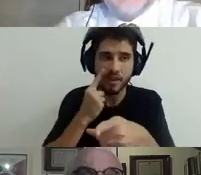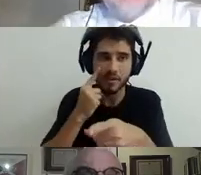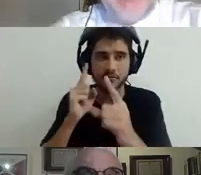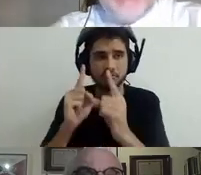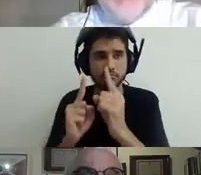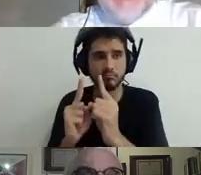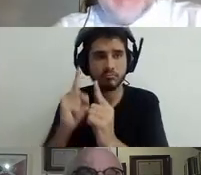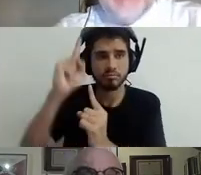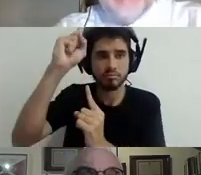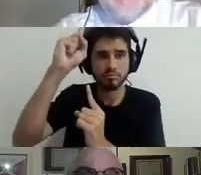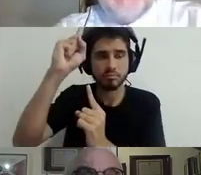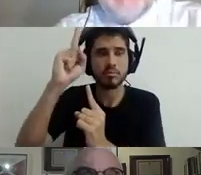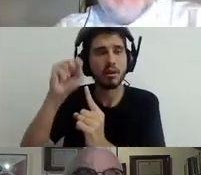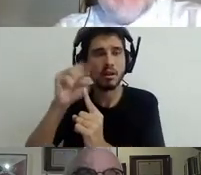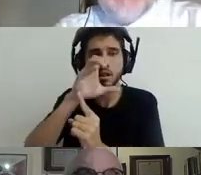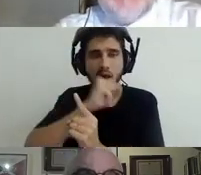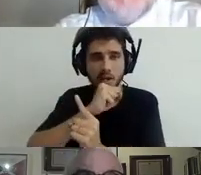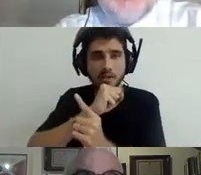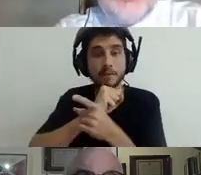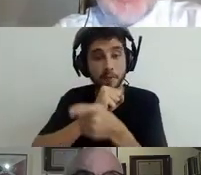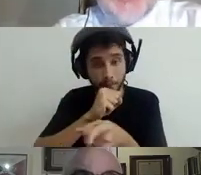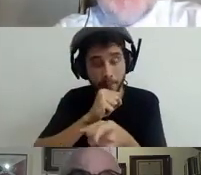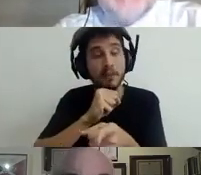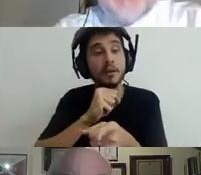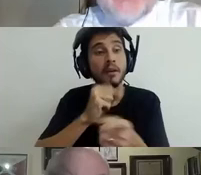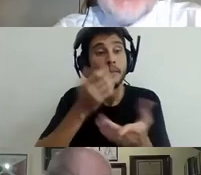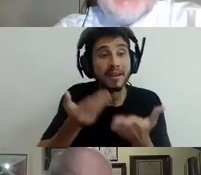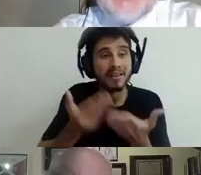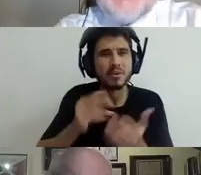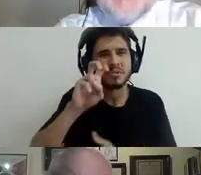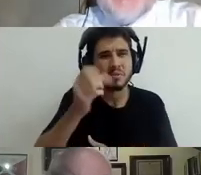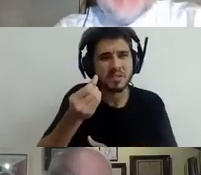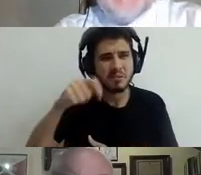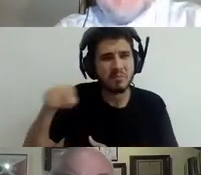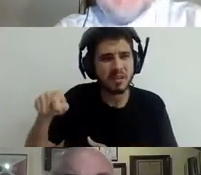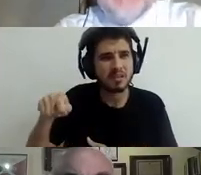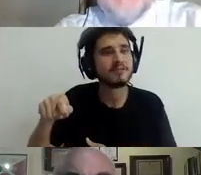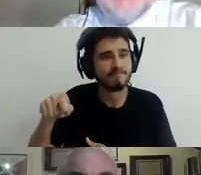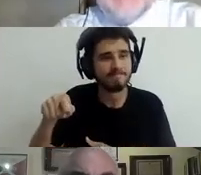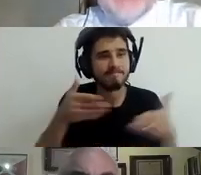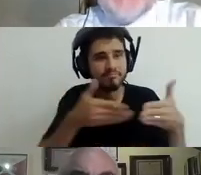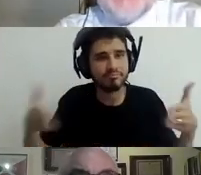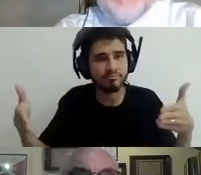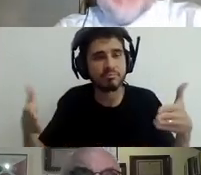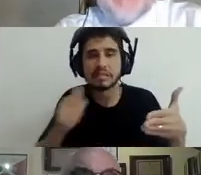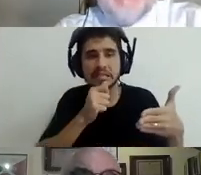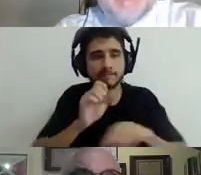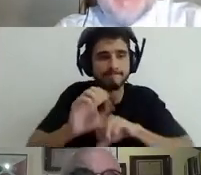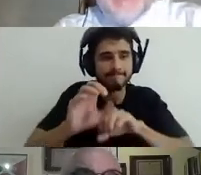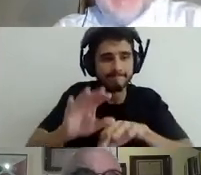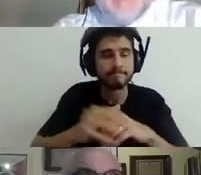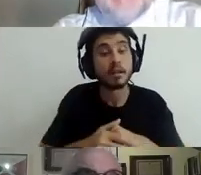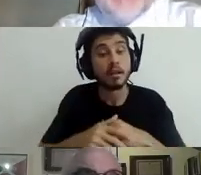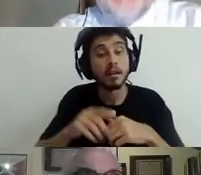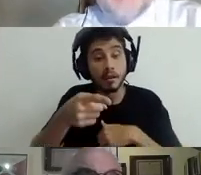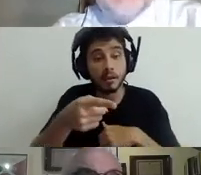is actually suggesting, but this is an assessment of teachers. And we know that teachers are probably